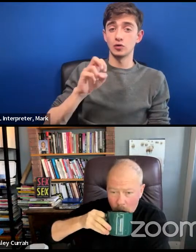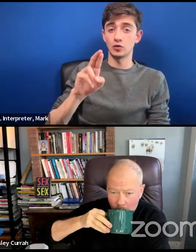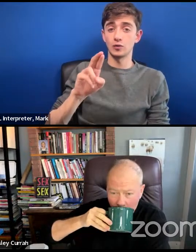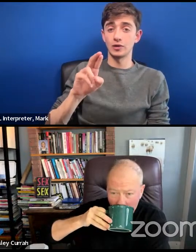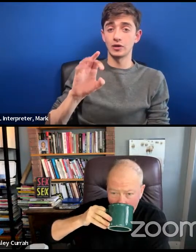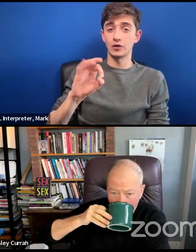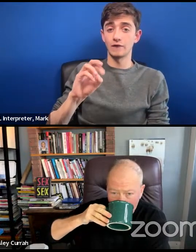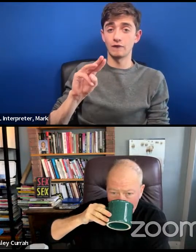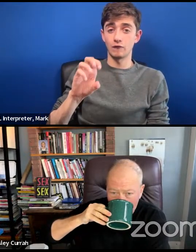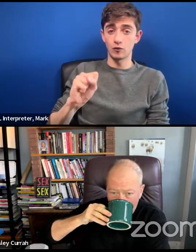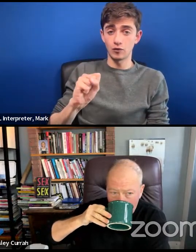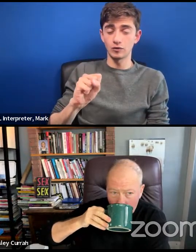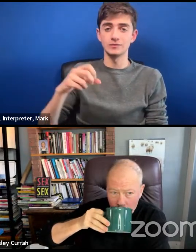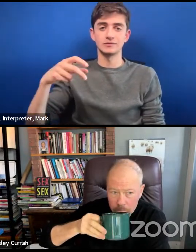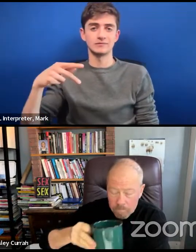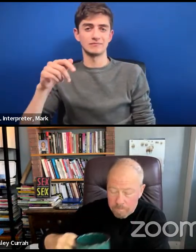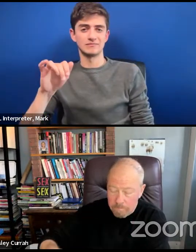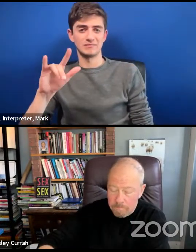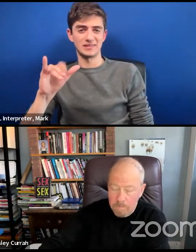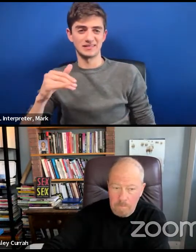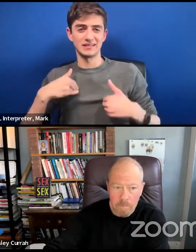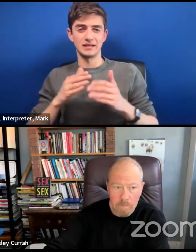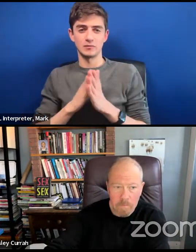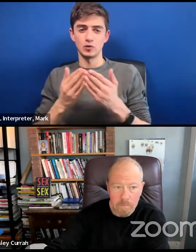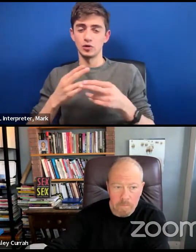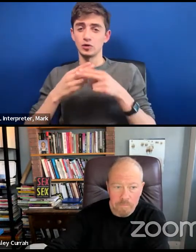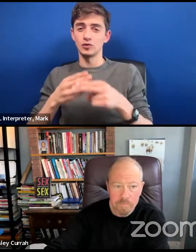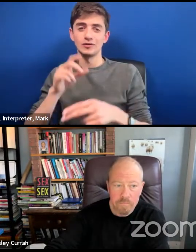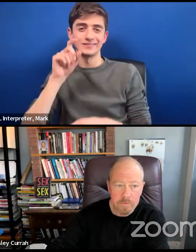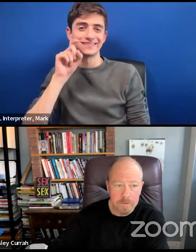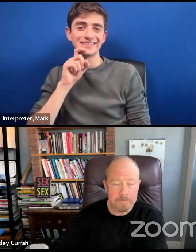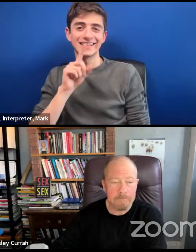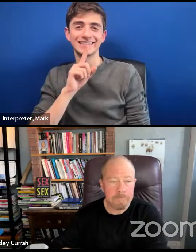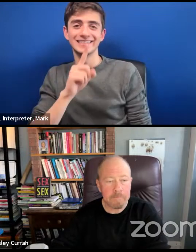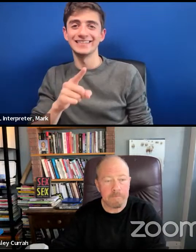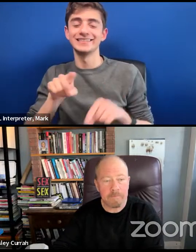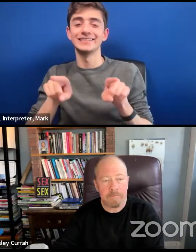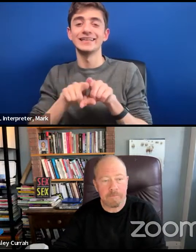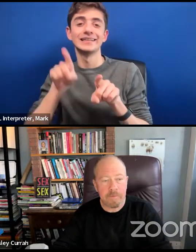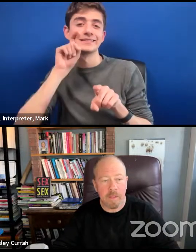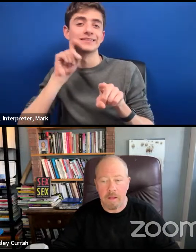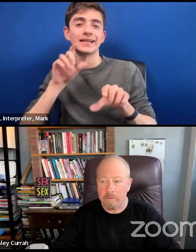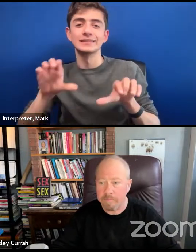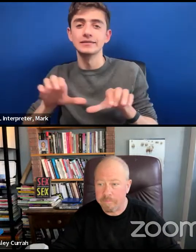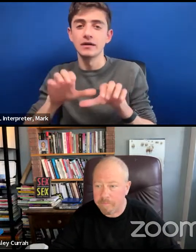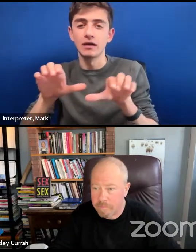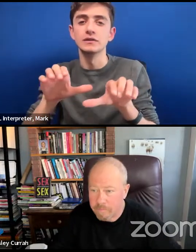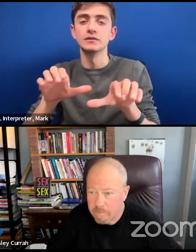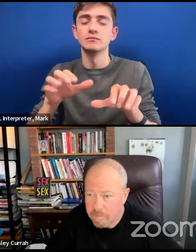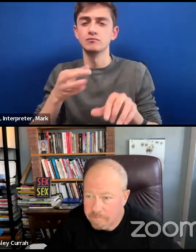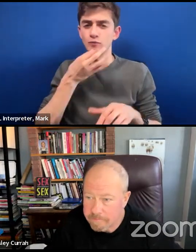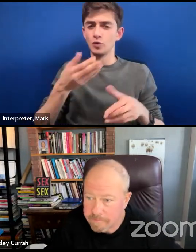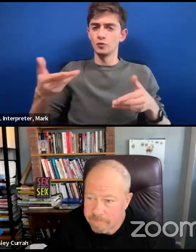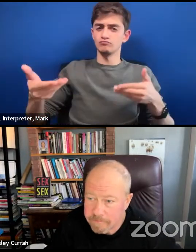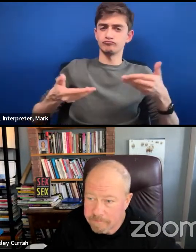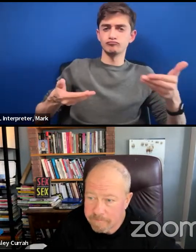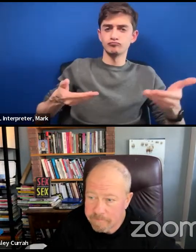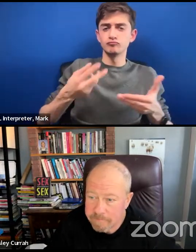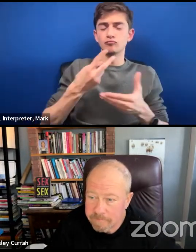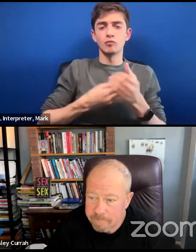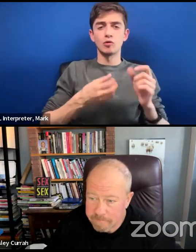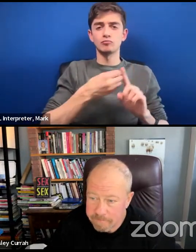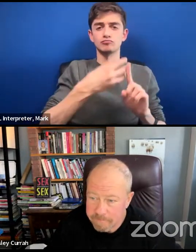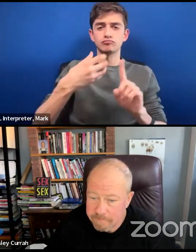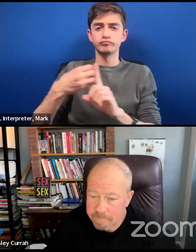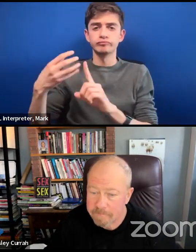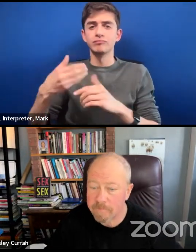introduce Ramsey and Paisley more fully in just a second and then we'll have a conversation. We'll have a chance to answer audience questions so I